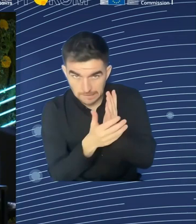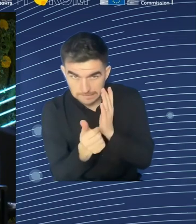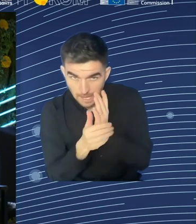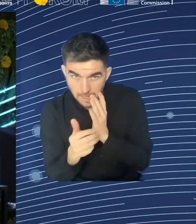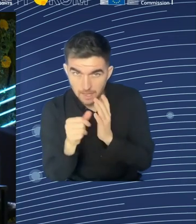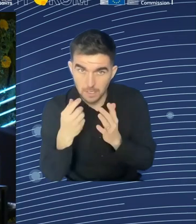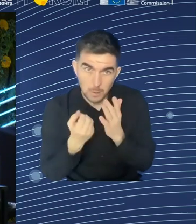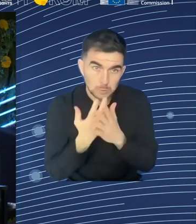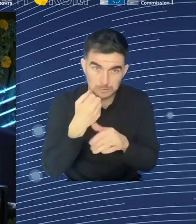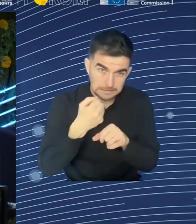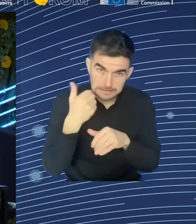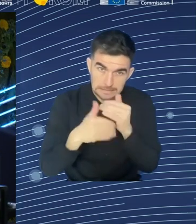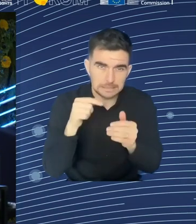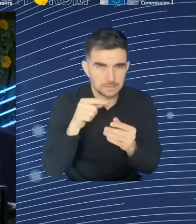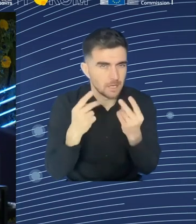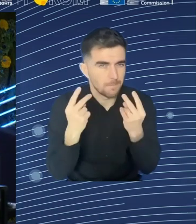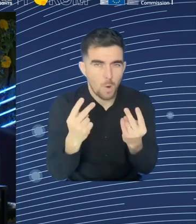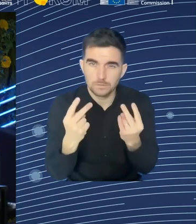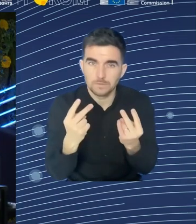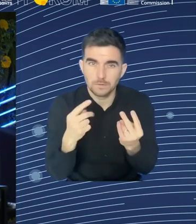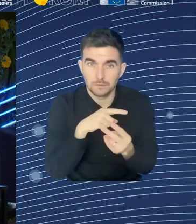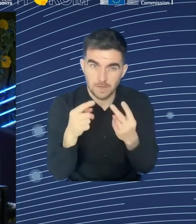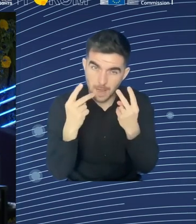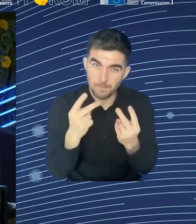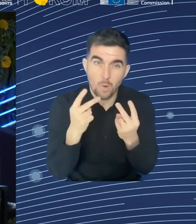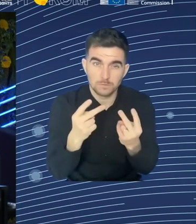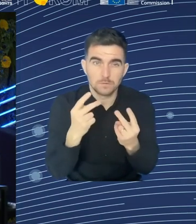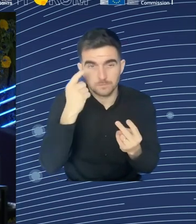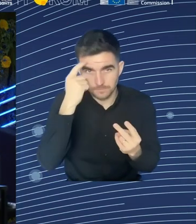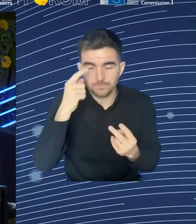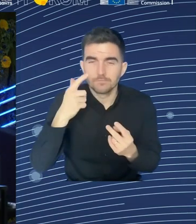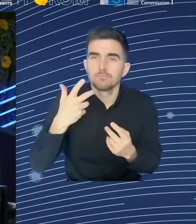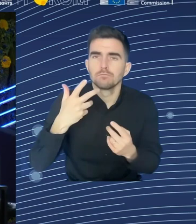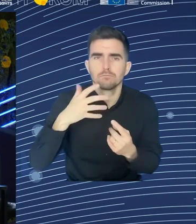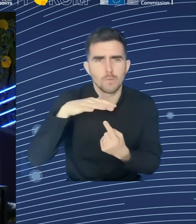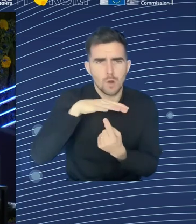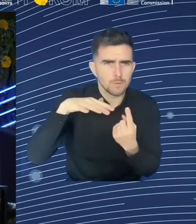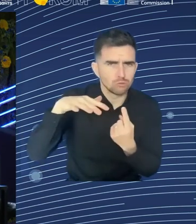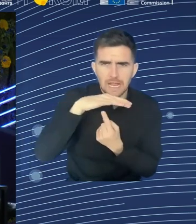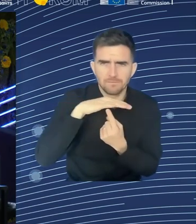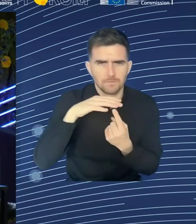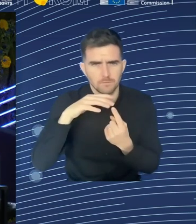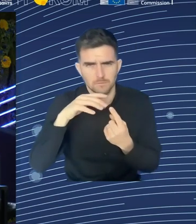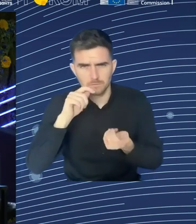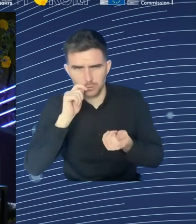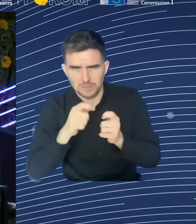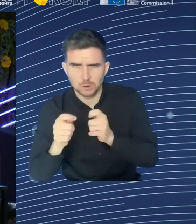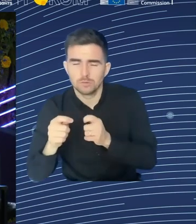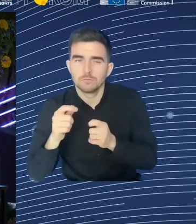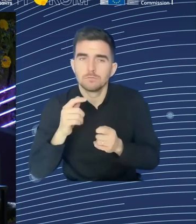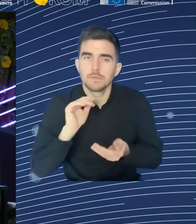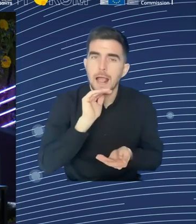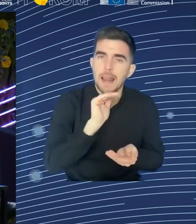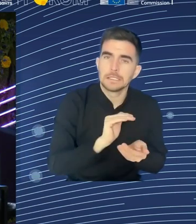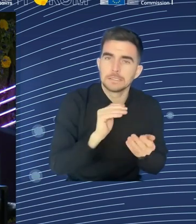older people, then tasks and skills of the population change. The new skills that are more aligned with the